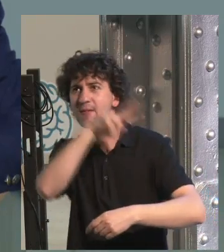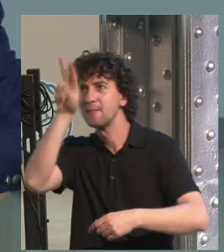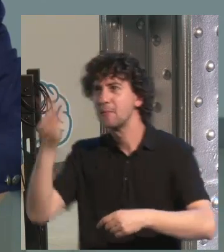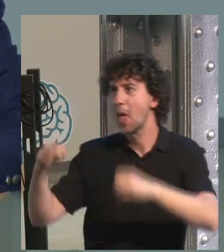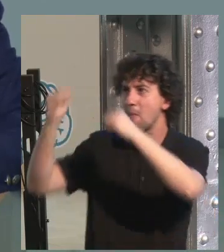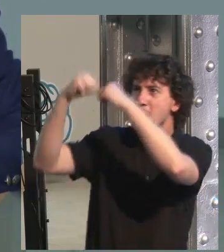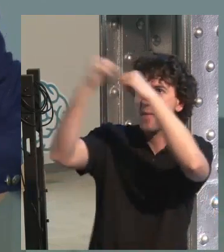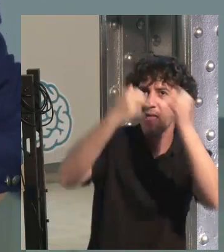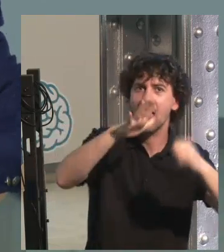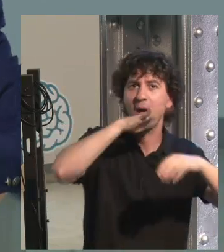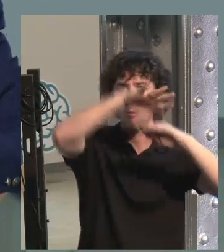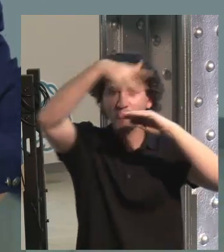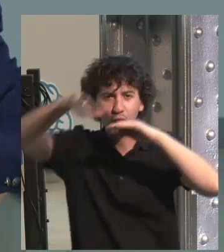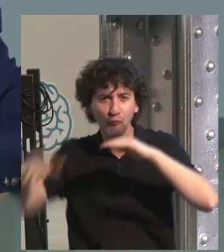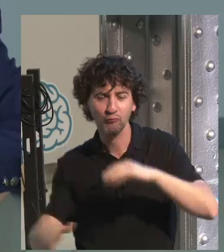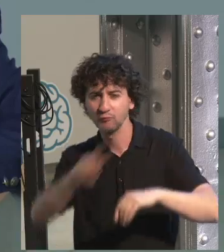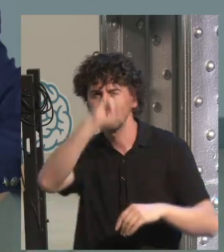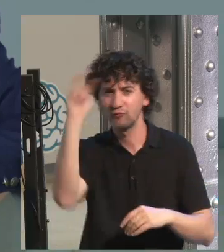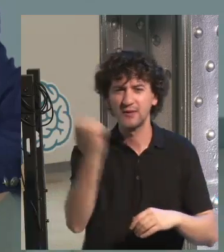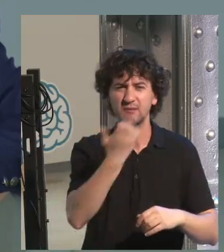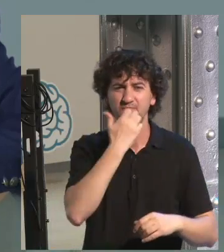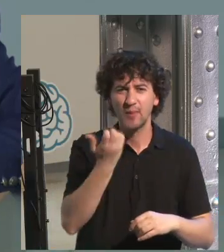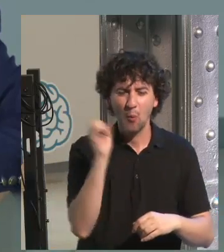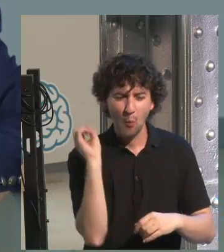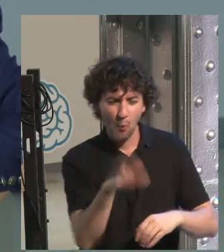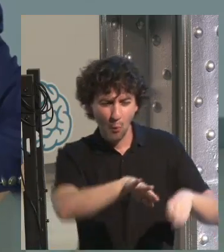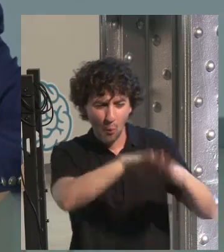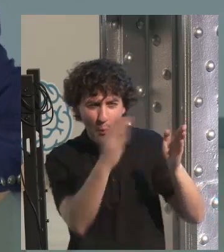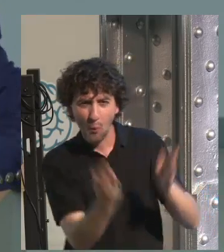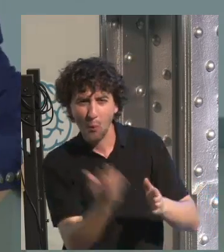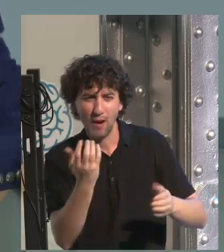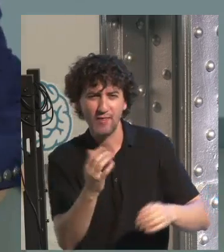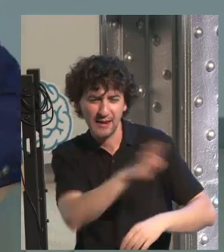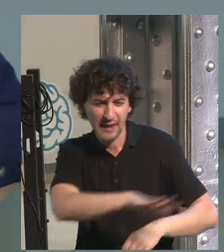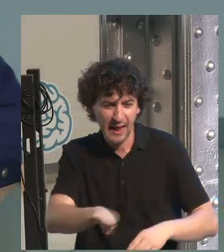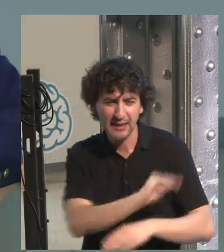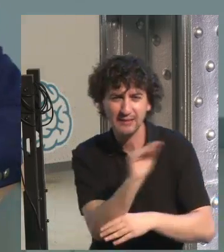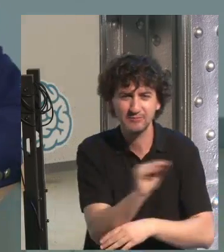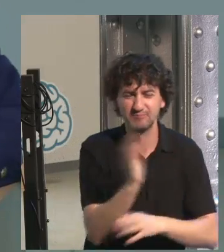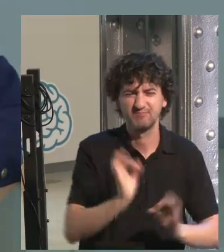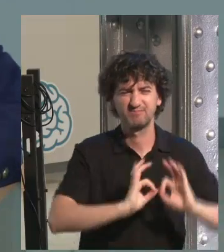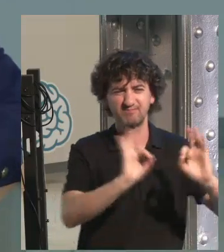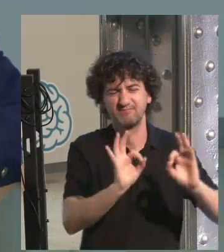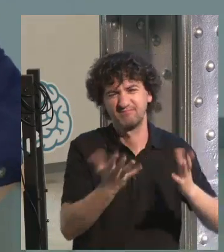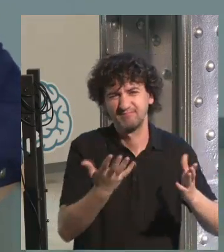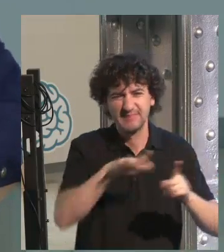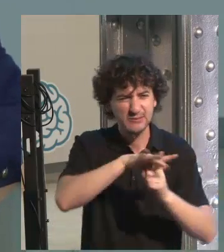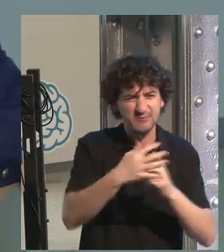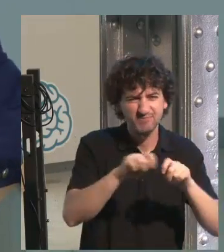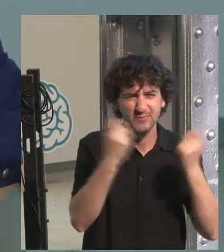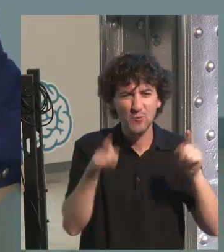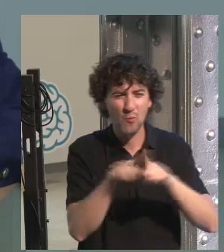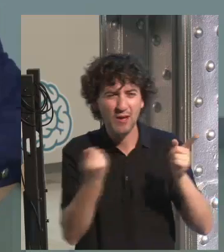The trees, the stones, the colors of the classrooms are important